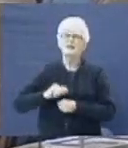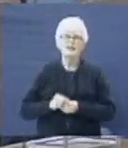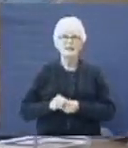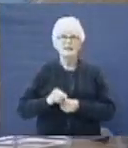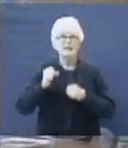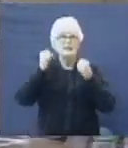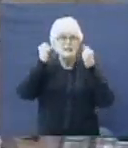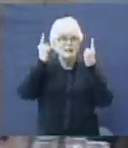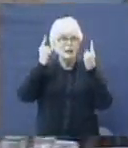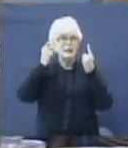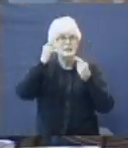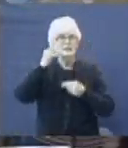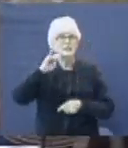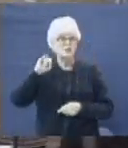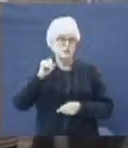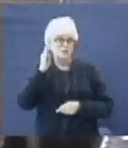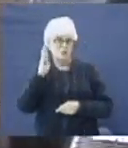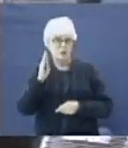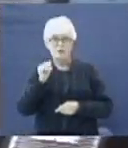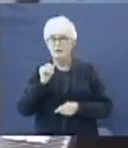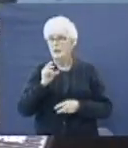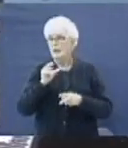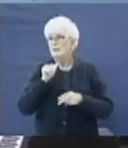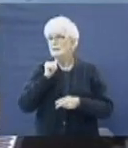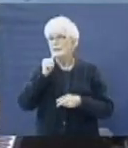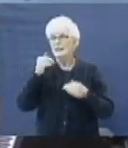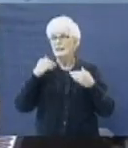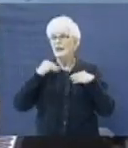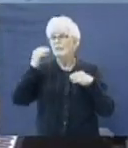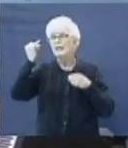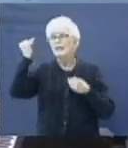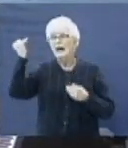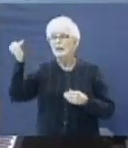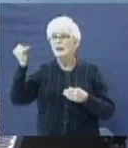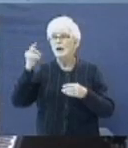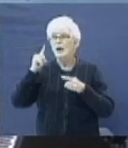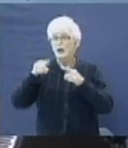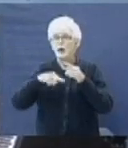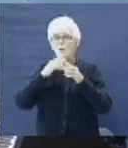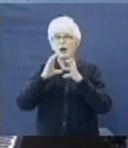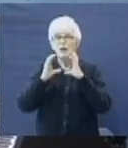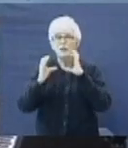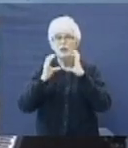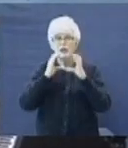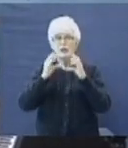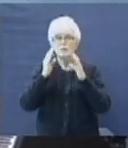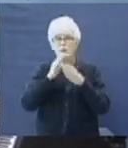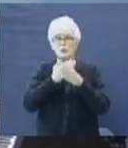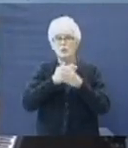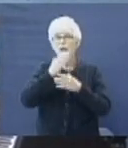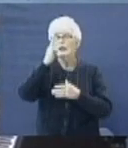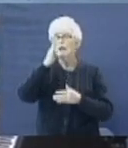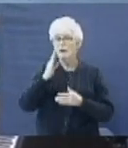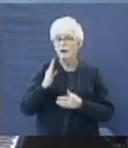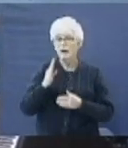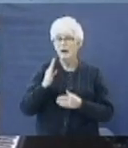And isn't it amazing, Job had no idea the conversation between his God